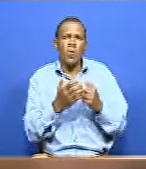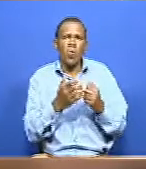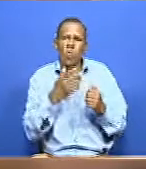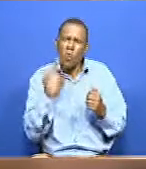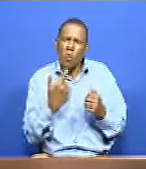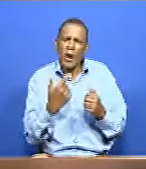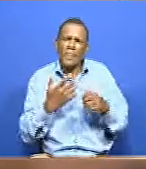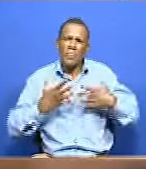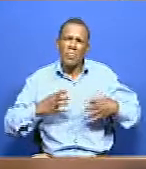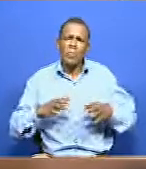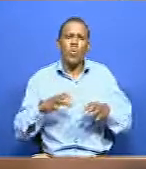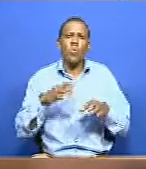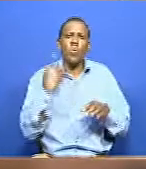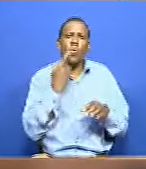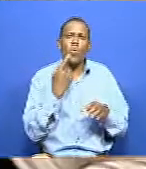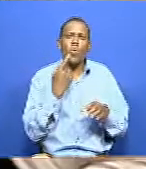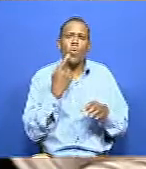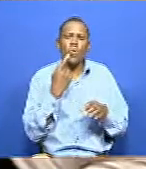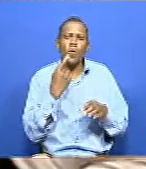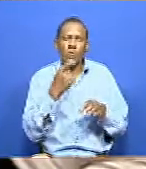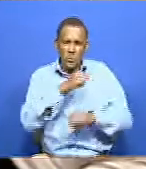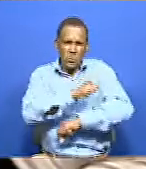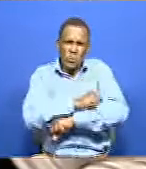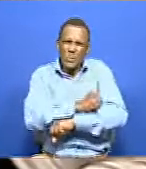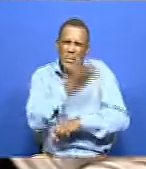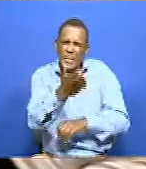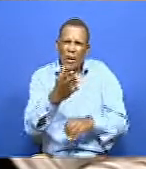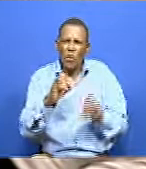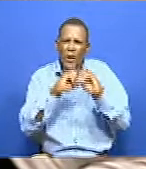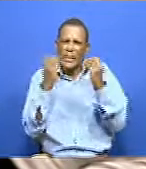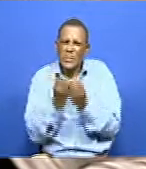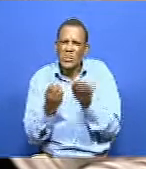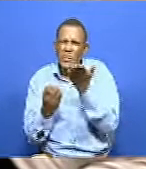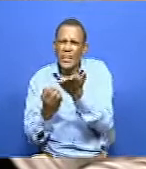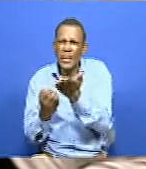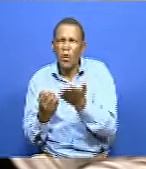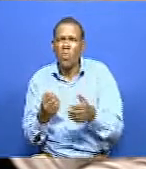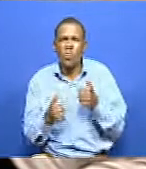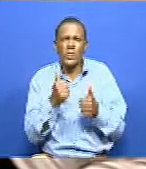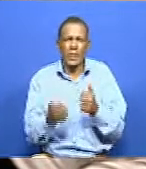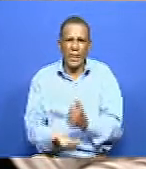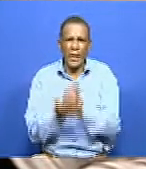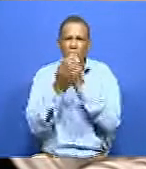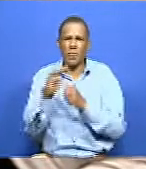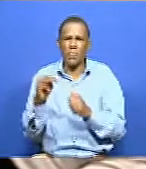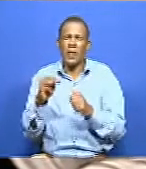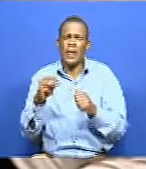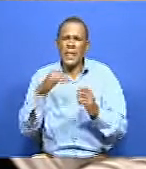loop when it comes to information on the different institutions and organizations that are put in place to assist them? How then can they be included?